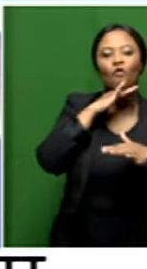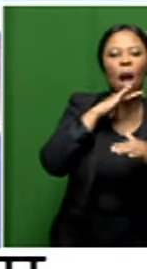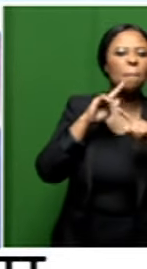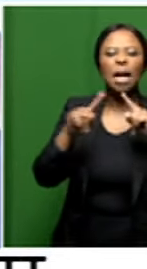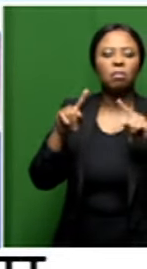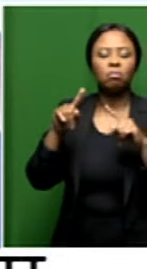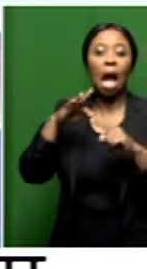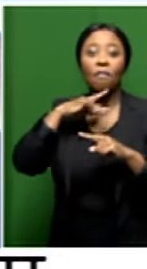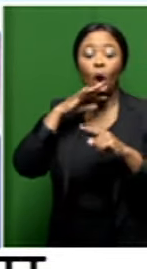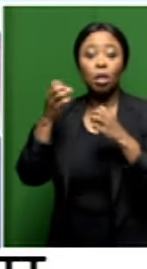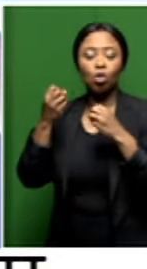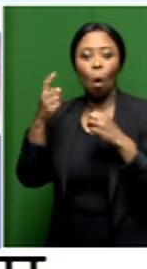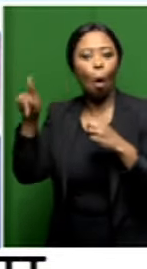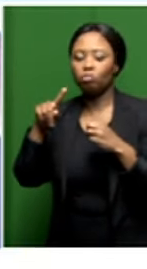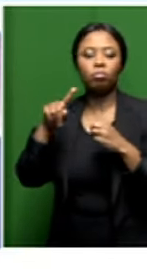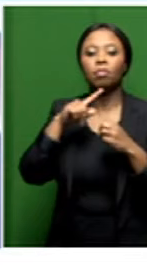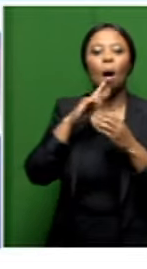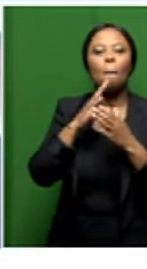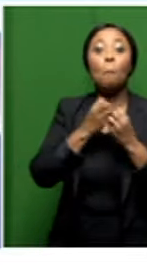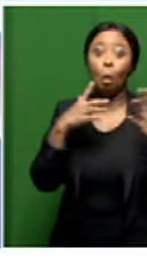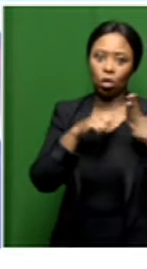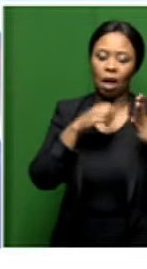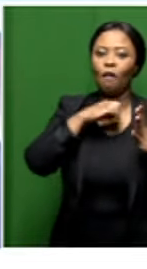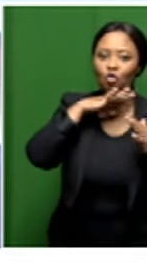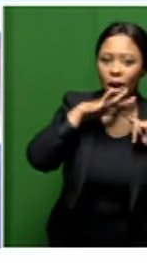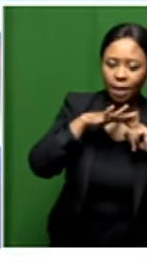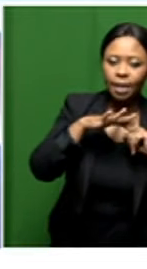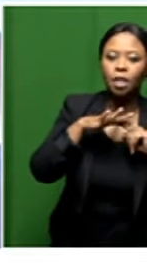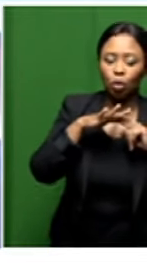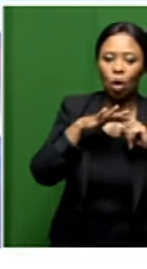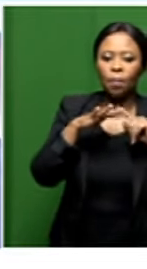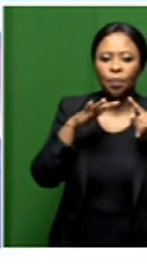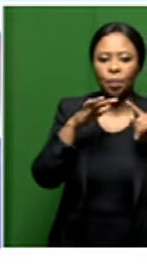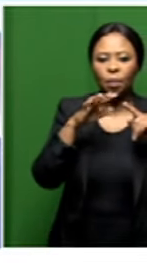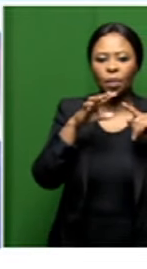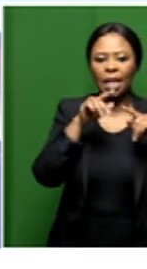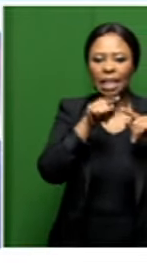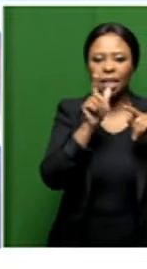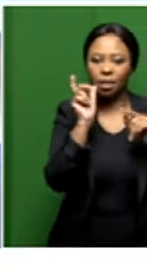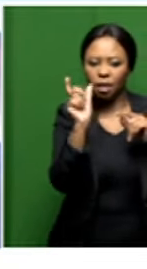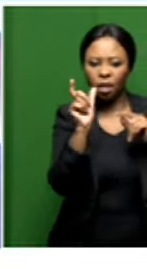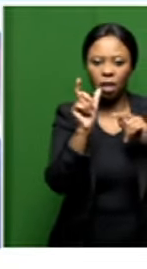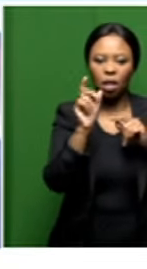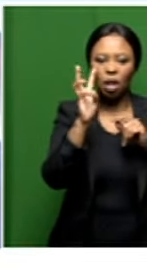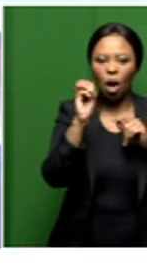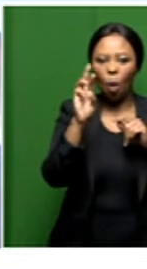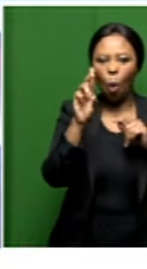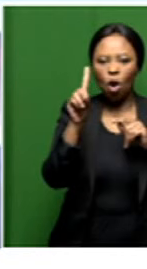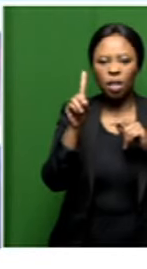Afrikaans. Afrikaans, the exhibition is titled word woes, which is an English